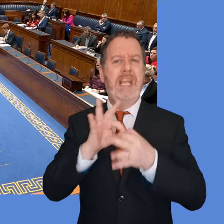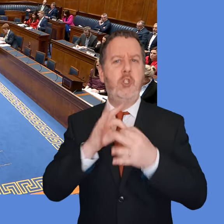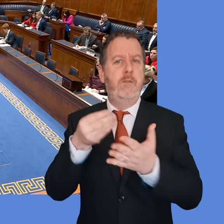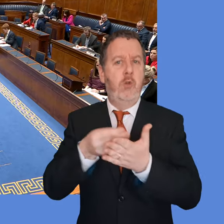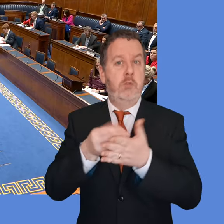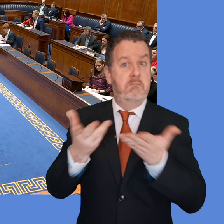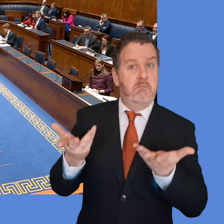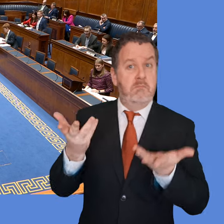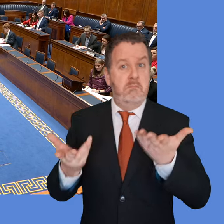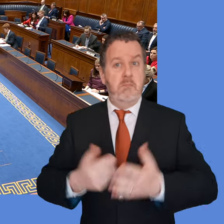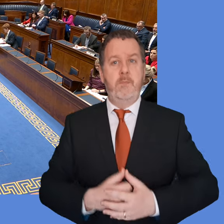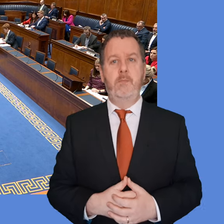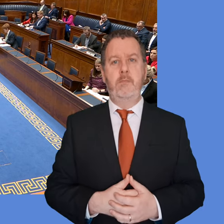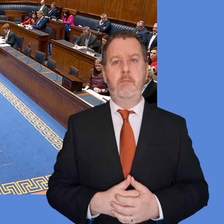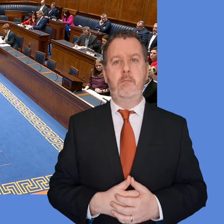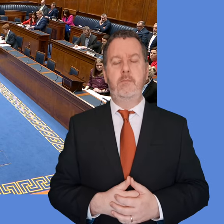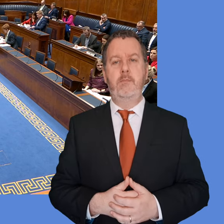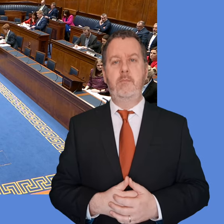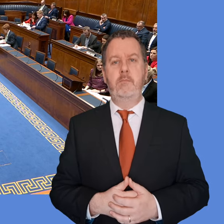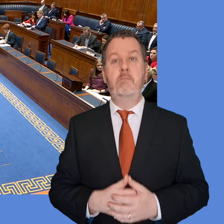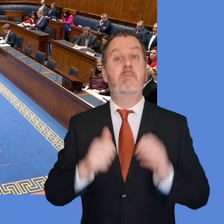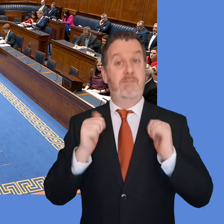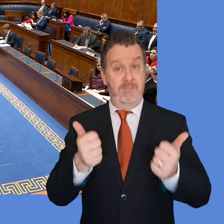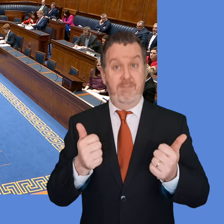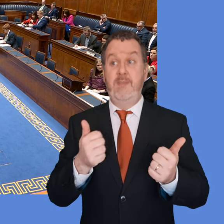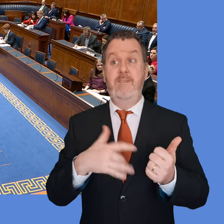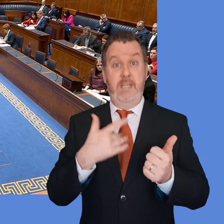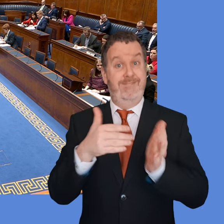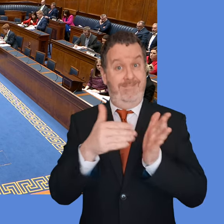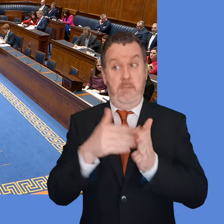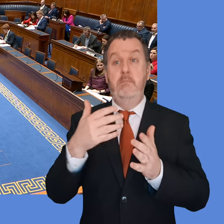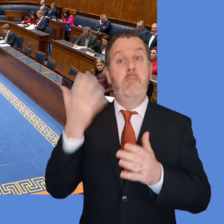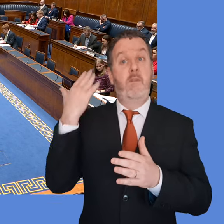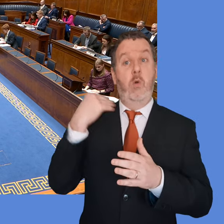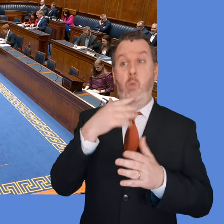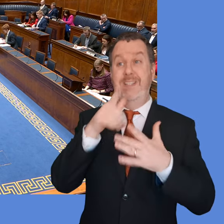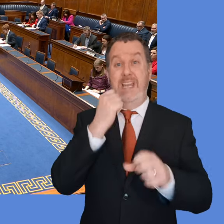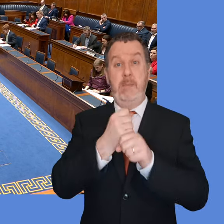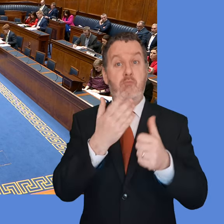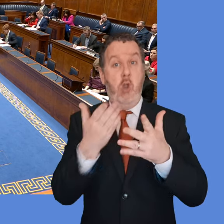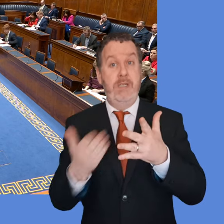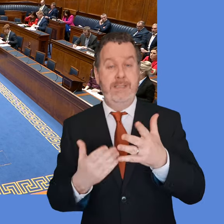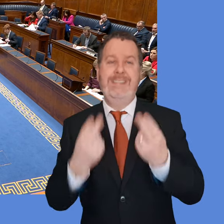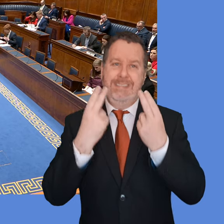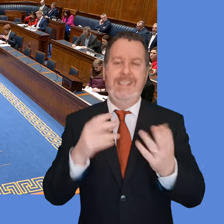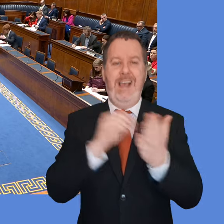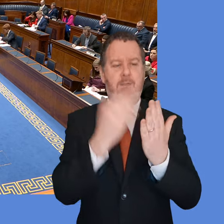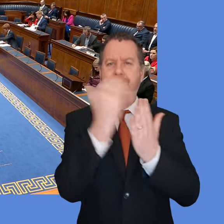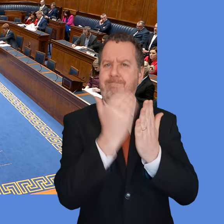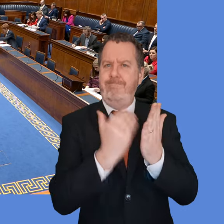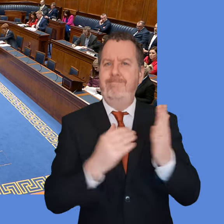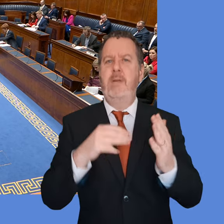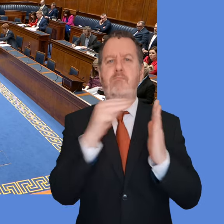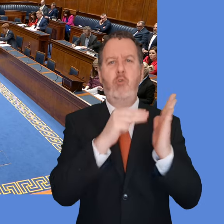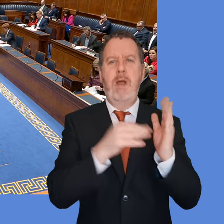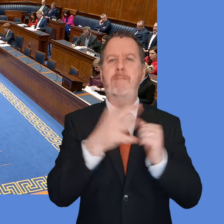Thank you again. I think that there's no doubt in what I said in terms of our priorities, course, we work towards our programme for Government and our